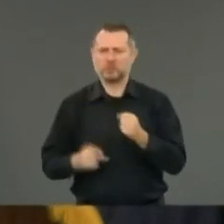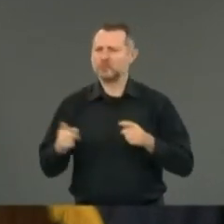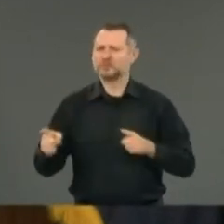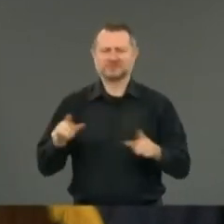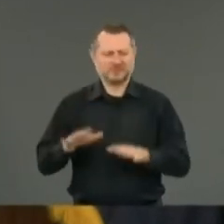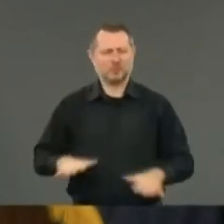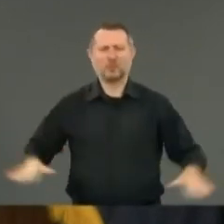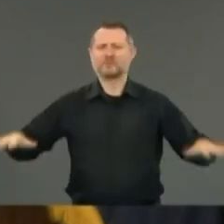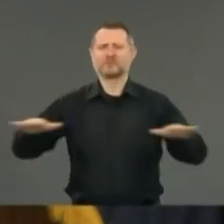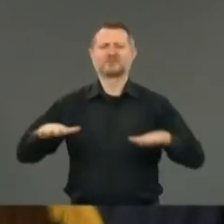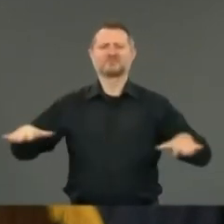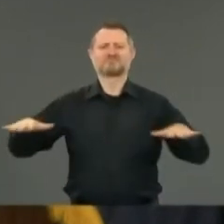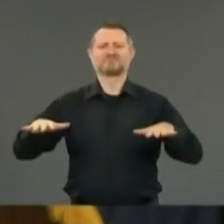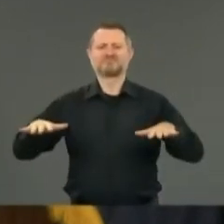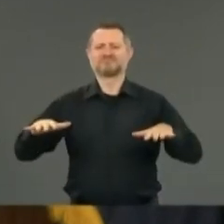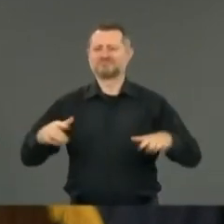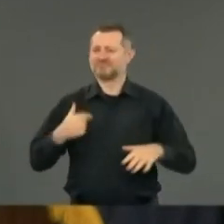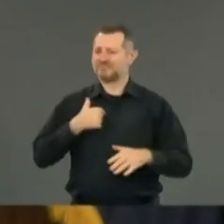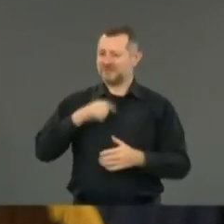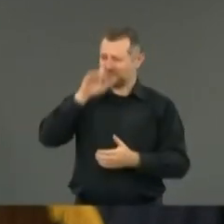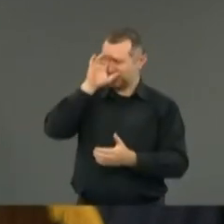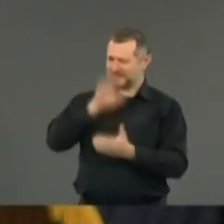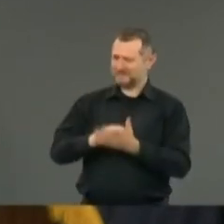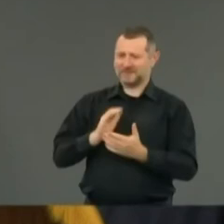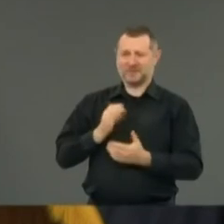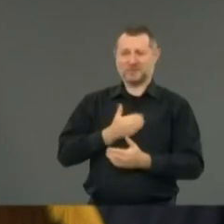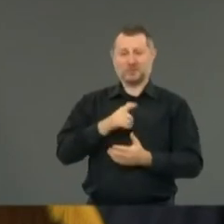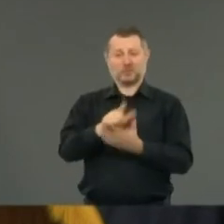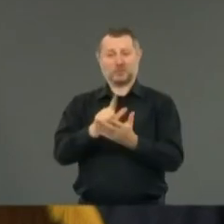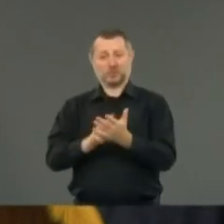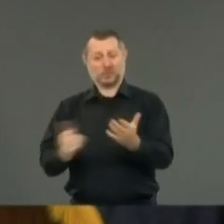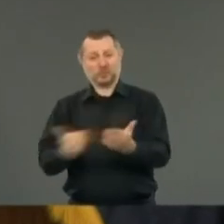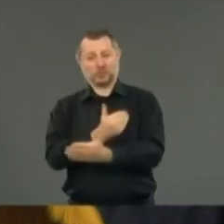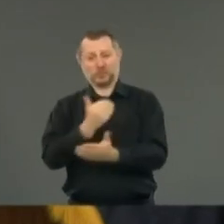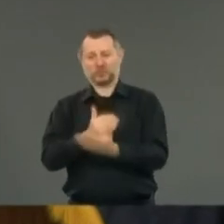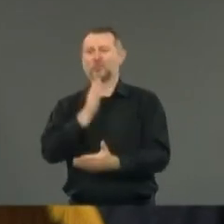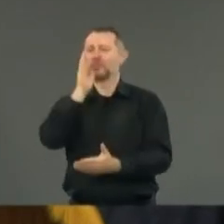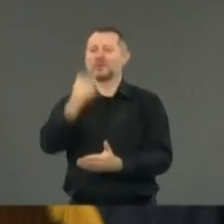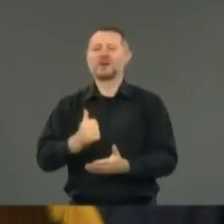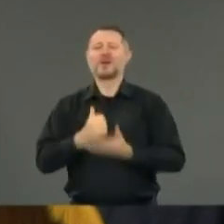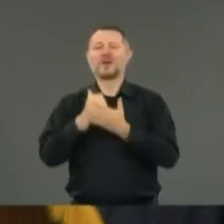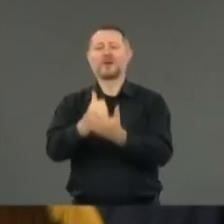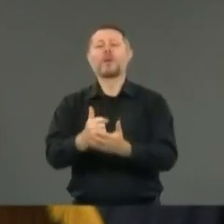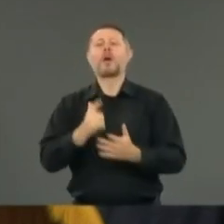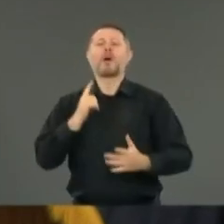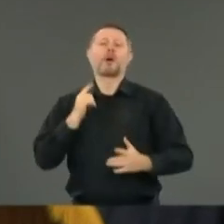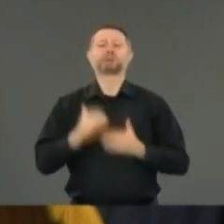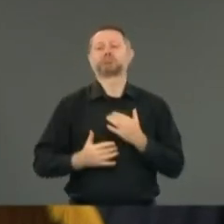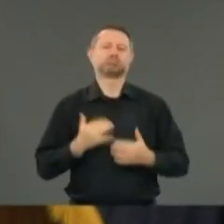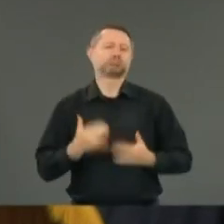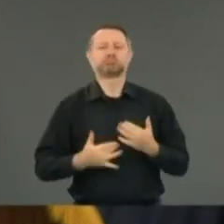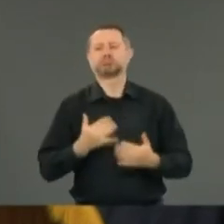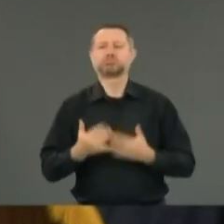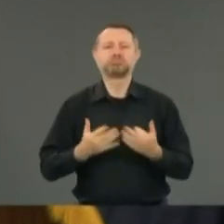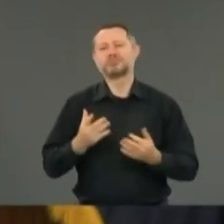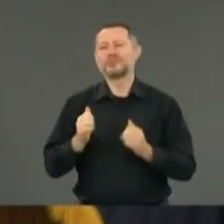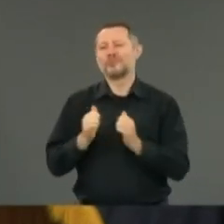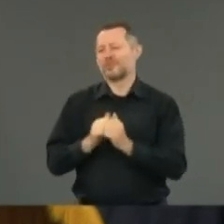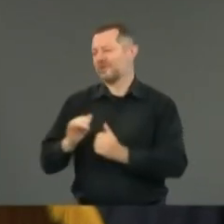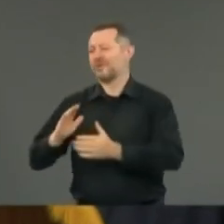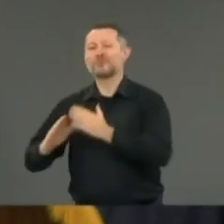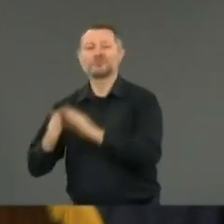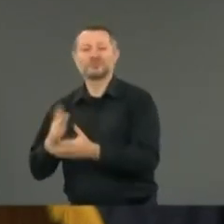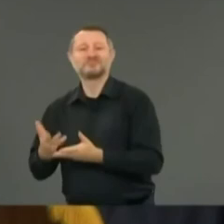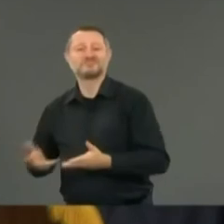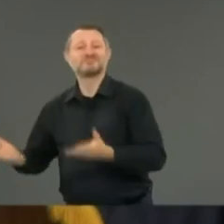I believe the legislative changes will help on the community side.